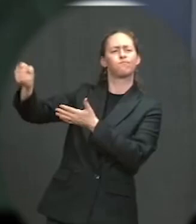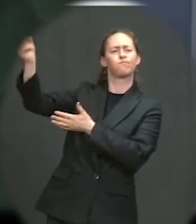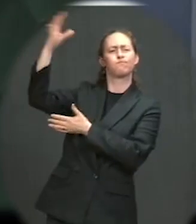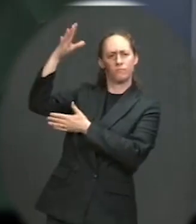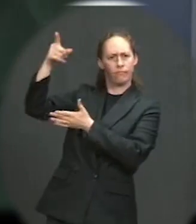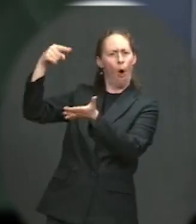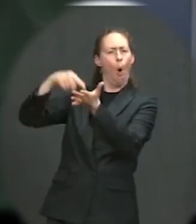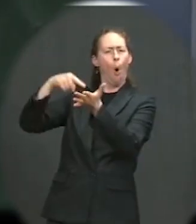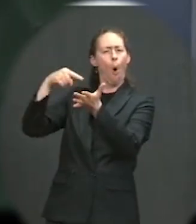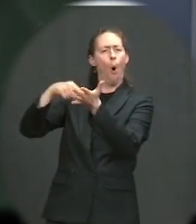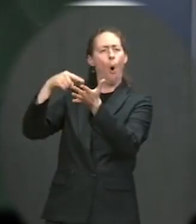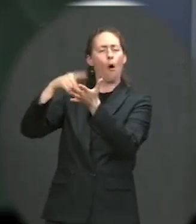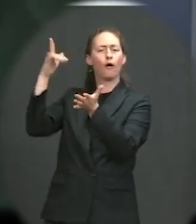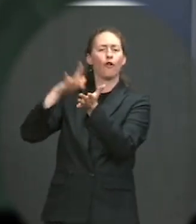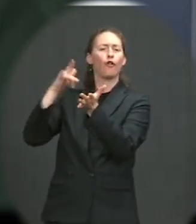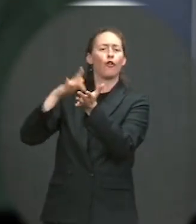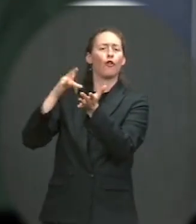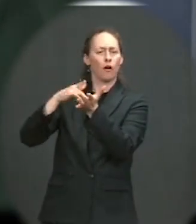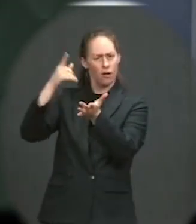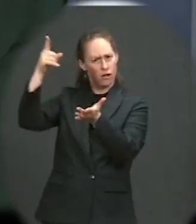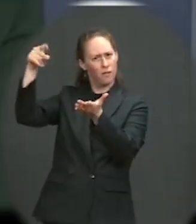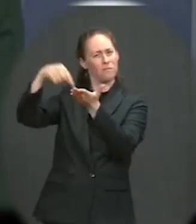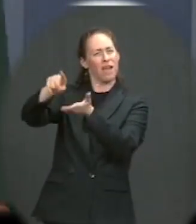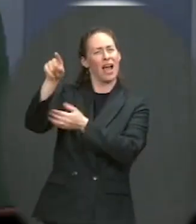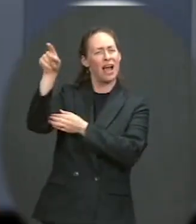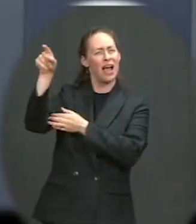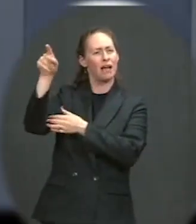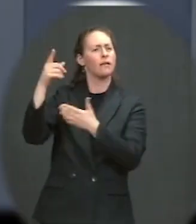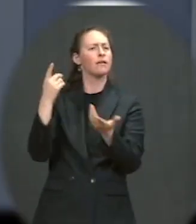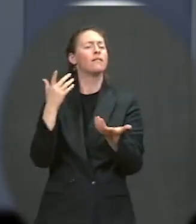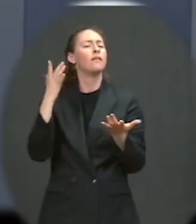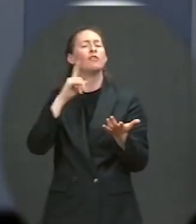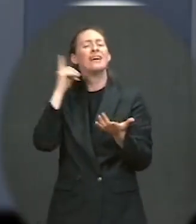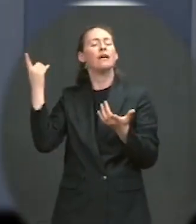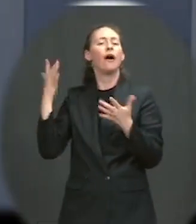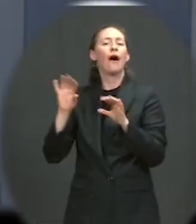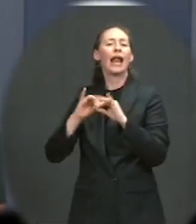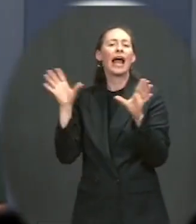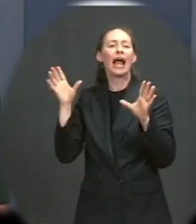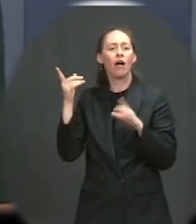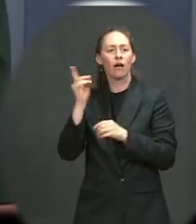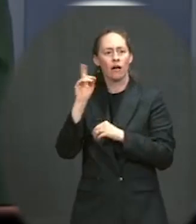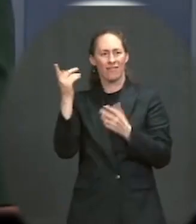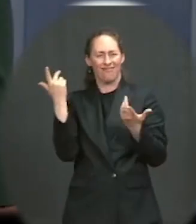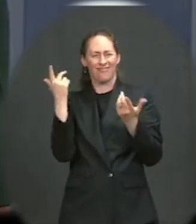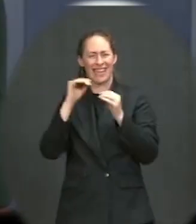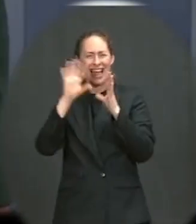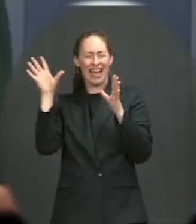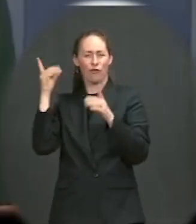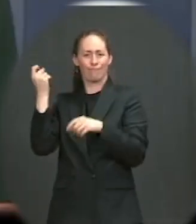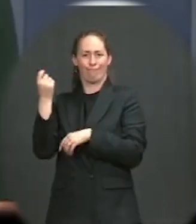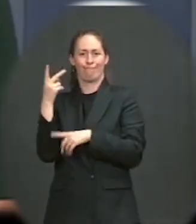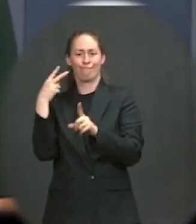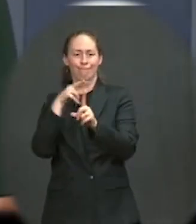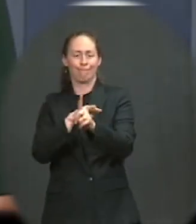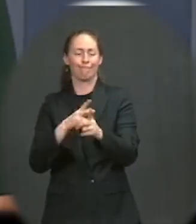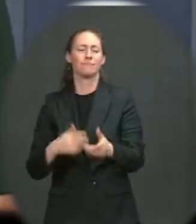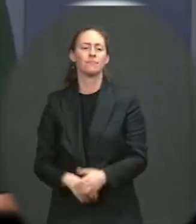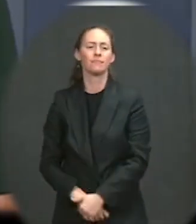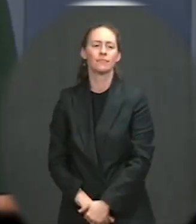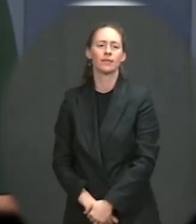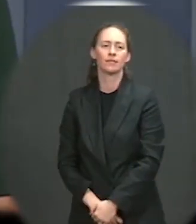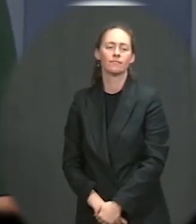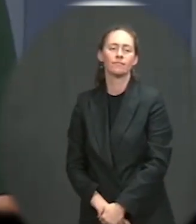clear no-brainer choice. That's part of the discussion, though. Go ahead. Back to the president's crime prevention announcement today. You noted that